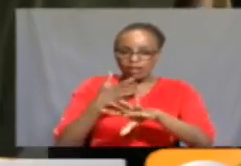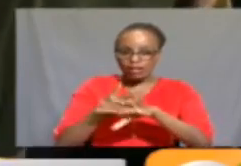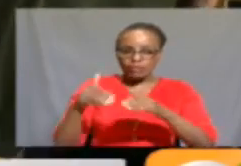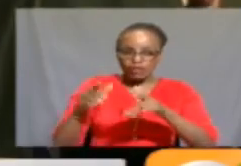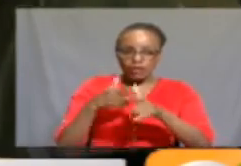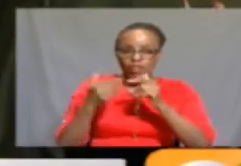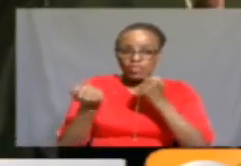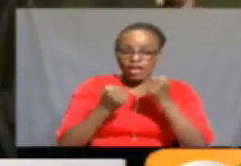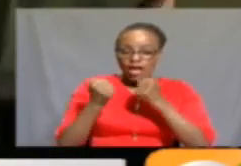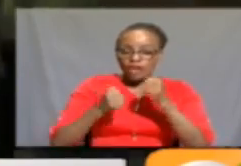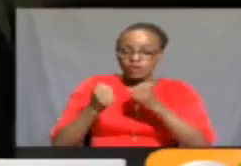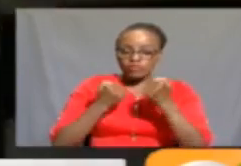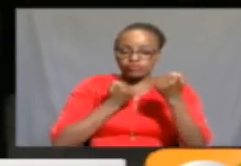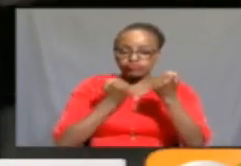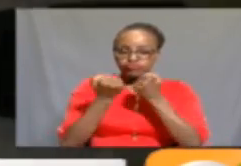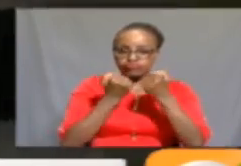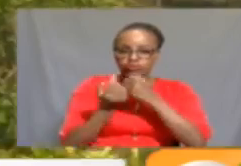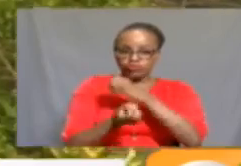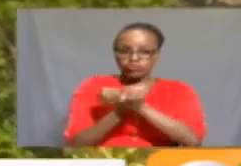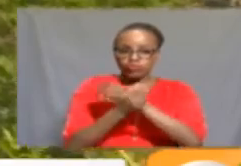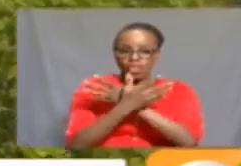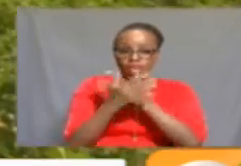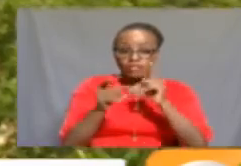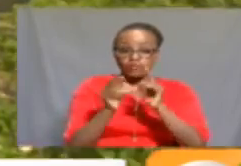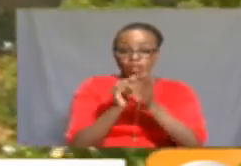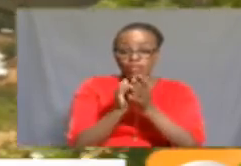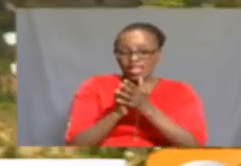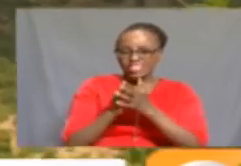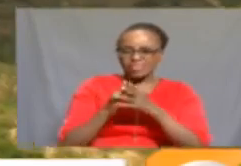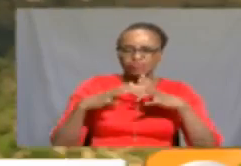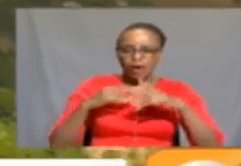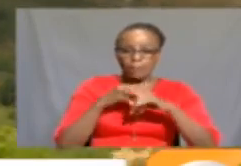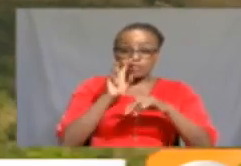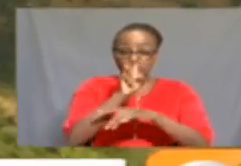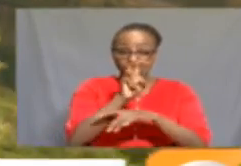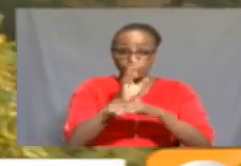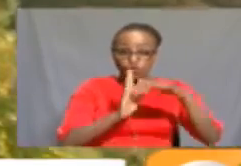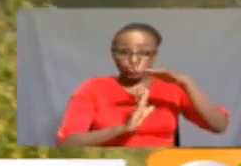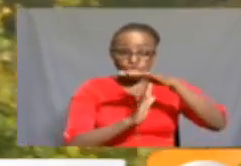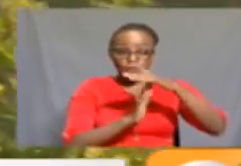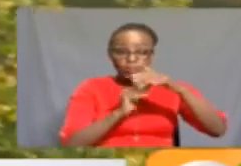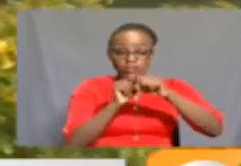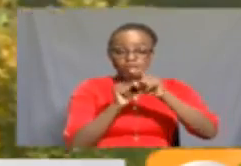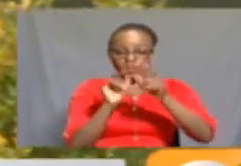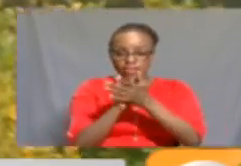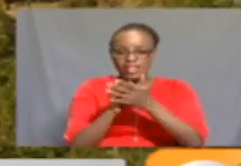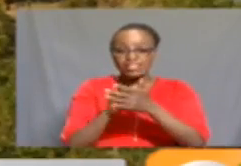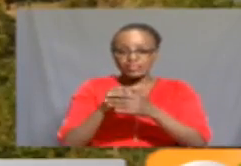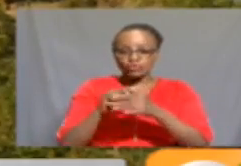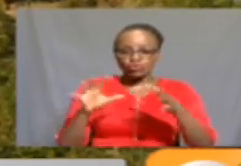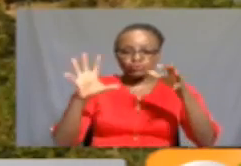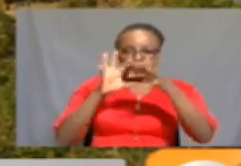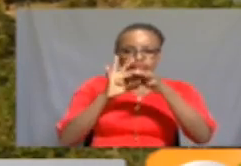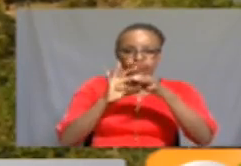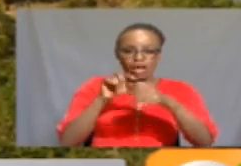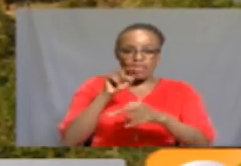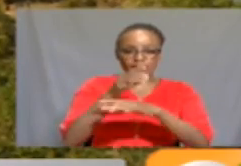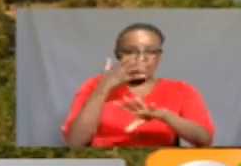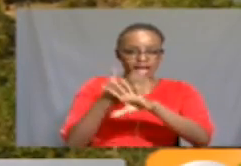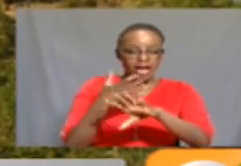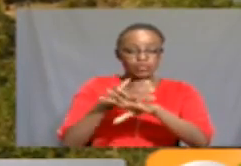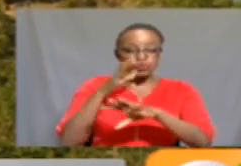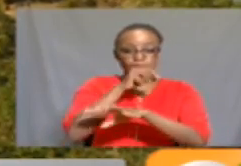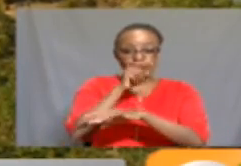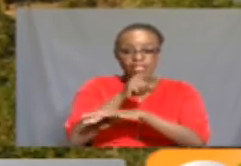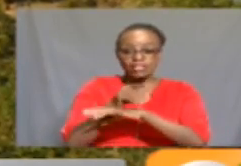the drive up the hills could be described as anything but luxury, but the view at the top seems to compensate just that. Difficult to miss is